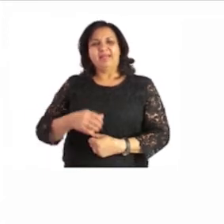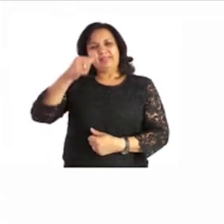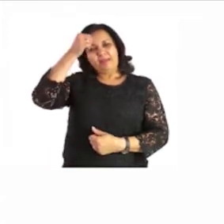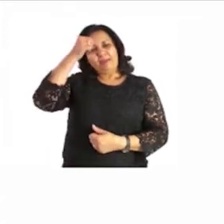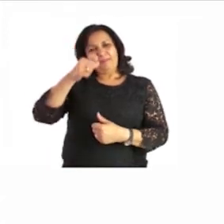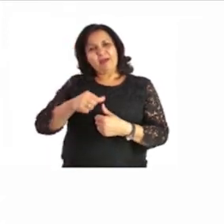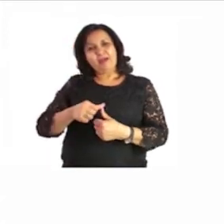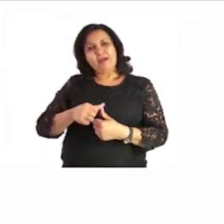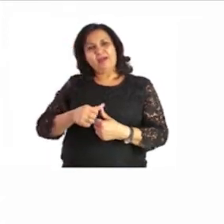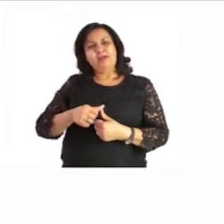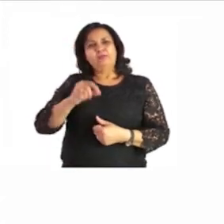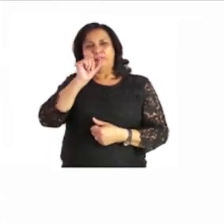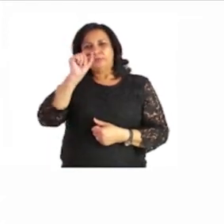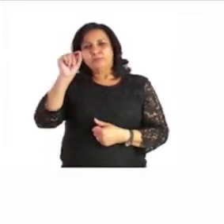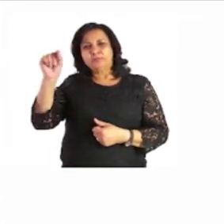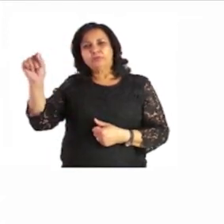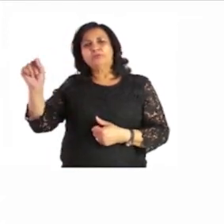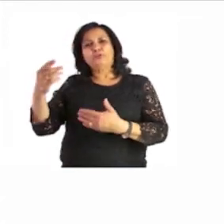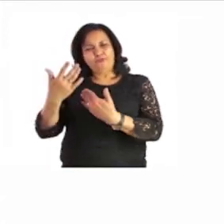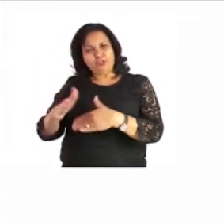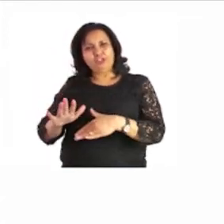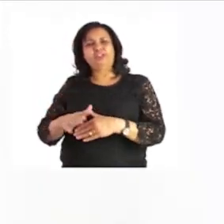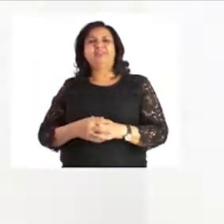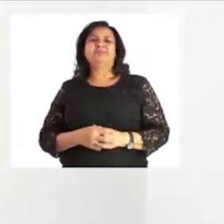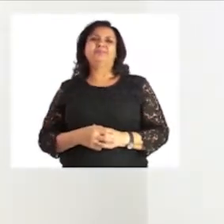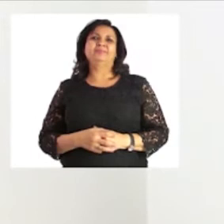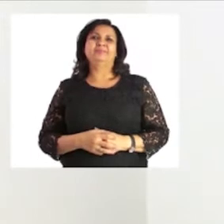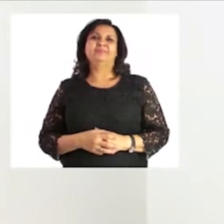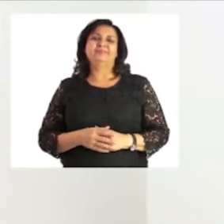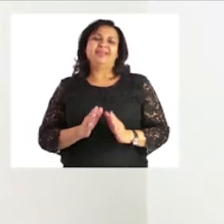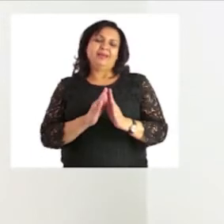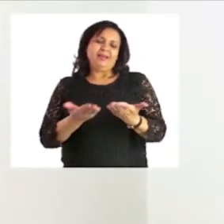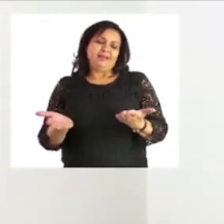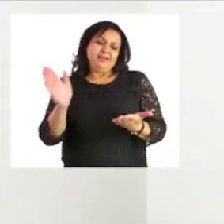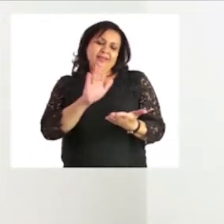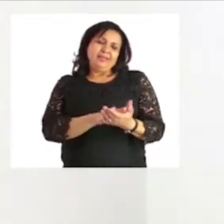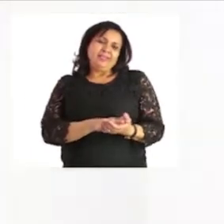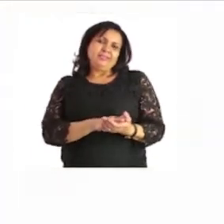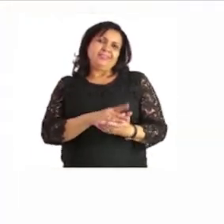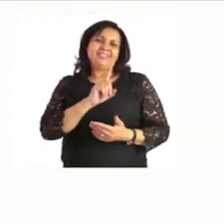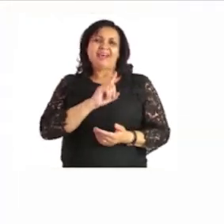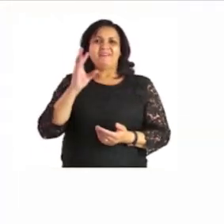over all the rectangles well done let's turn to page 17